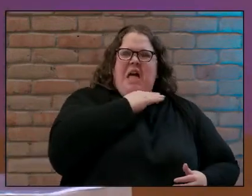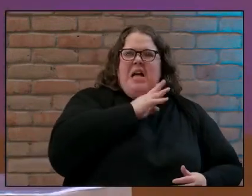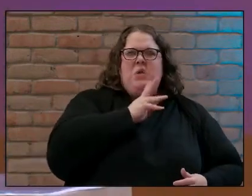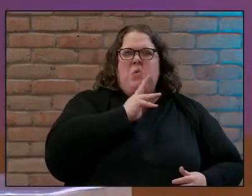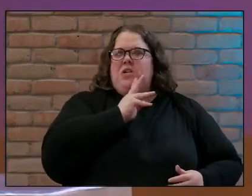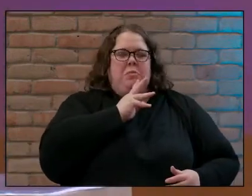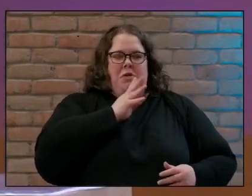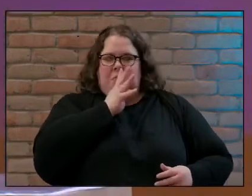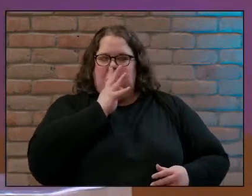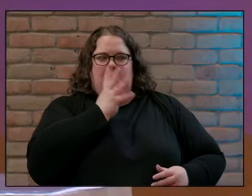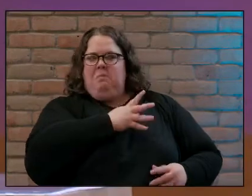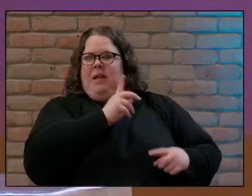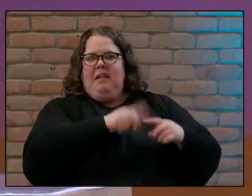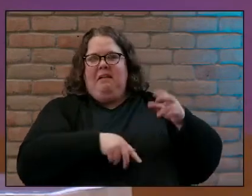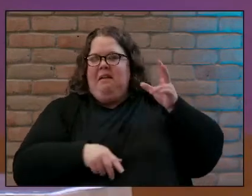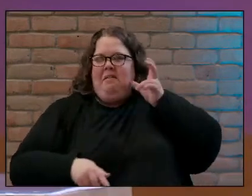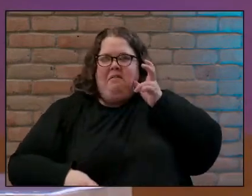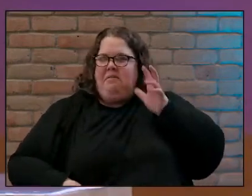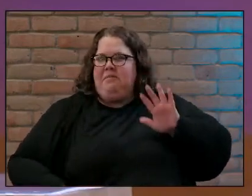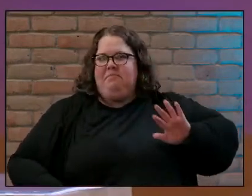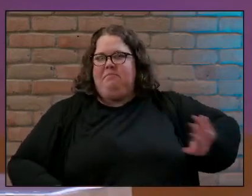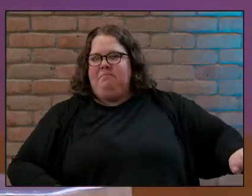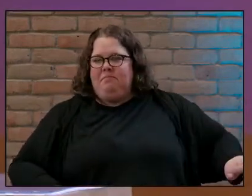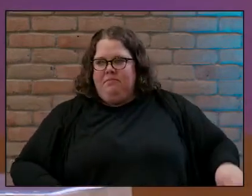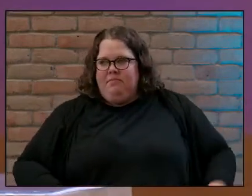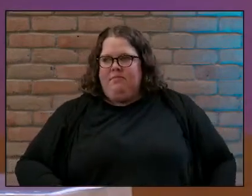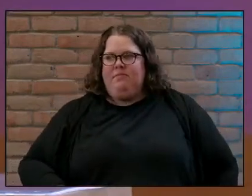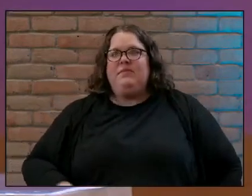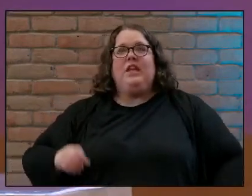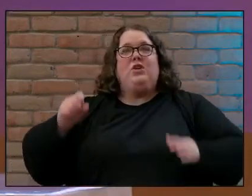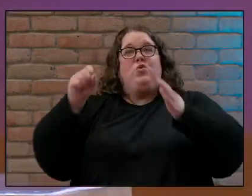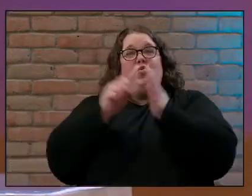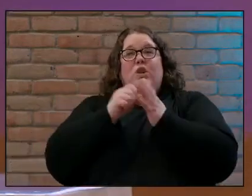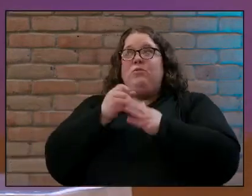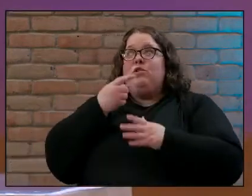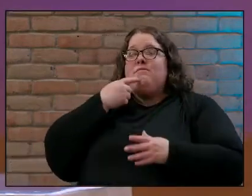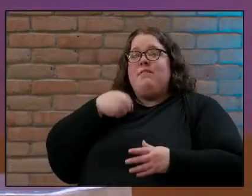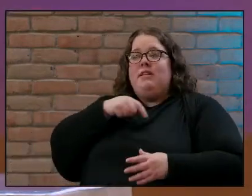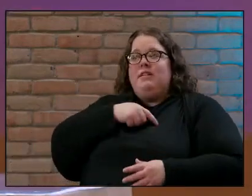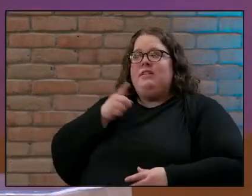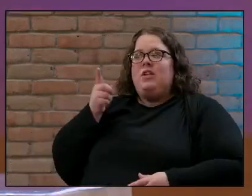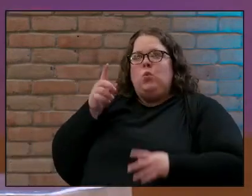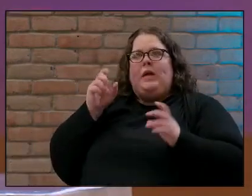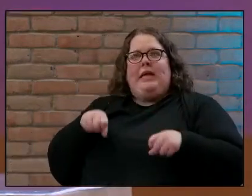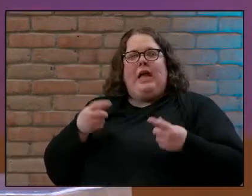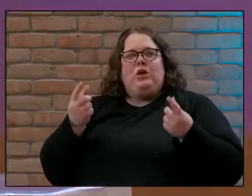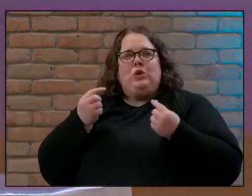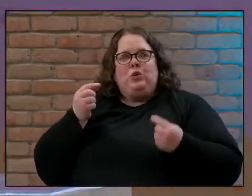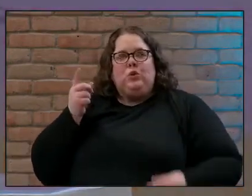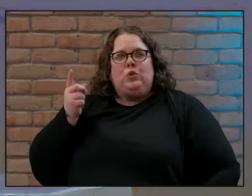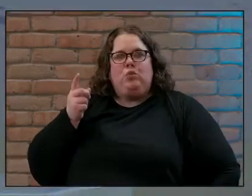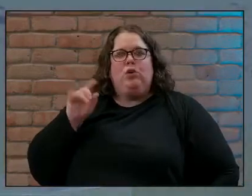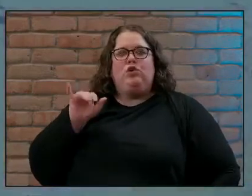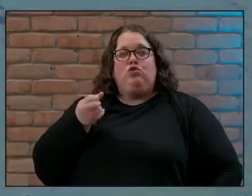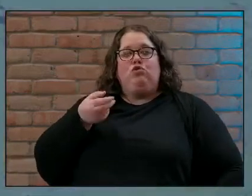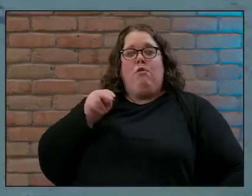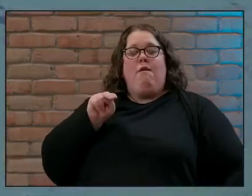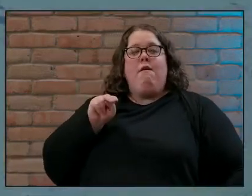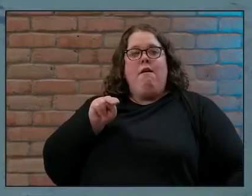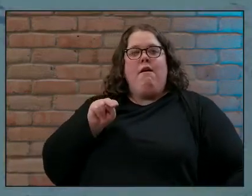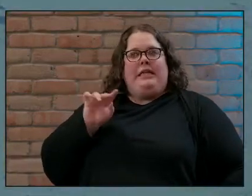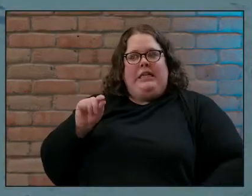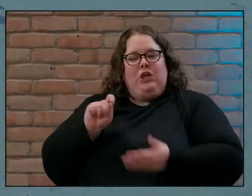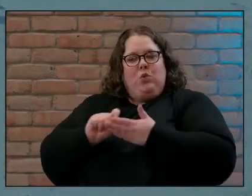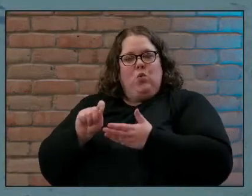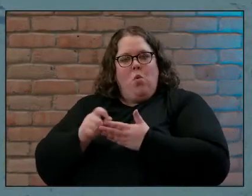the enemy of Satan look at just some of the things that scripture tells us that we can turn up the volume on this is John now the one who wrote our gospel